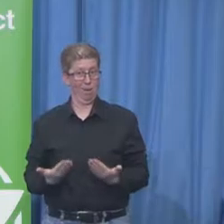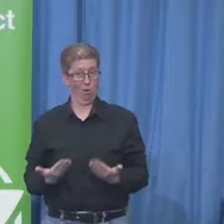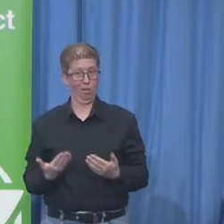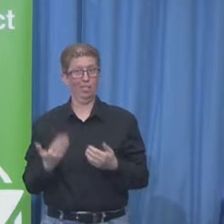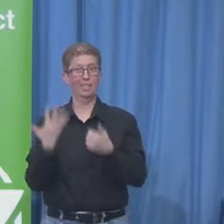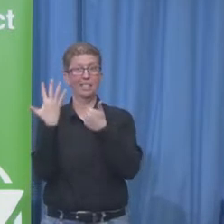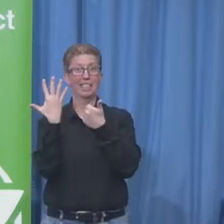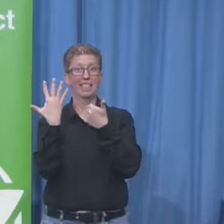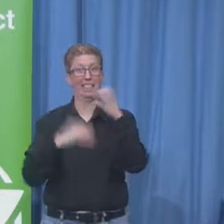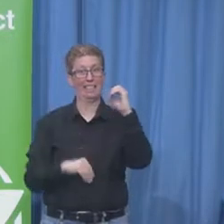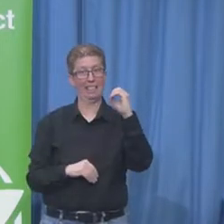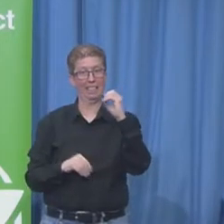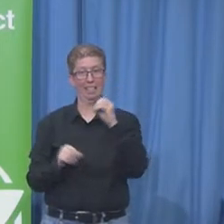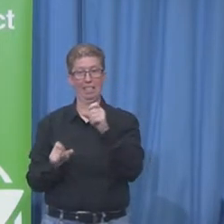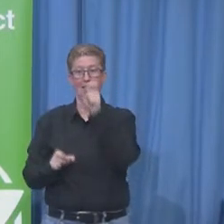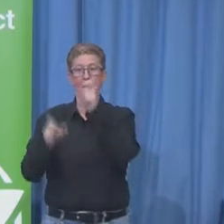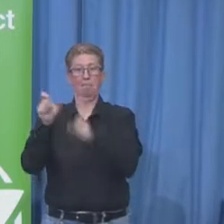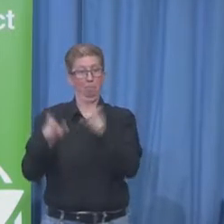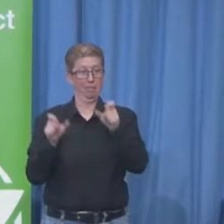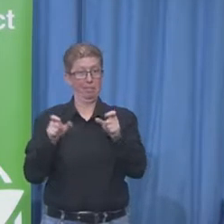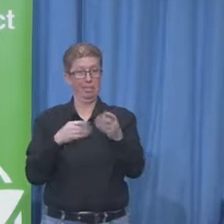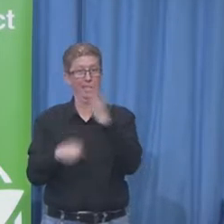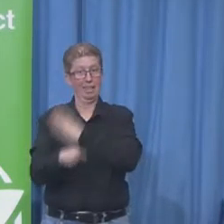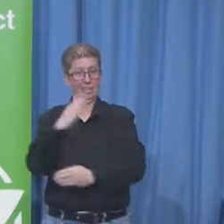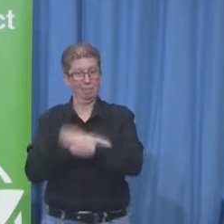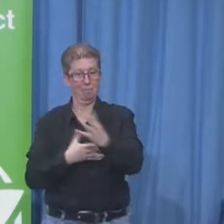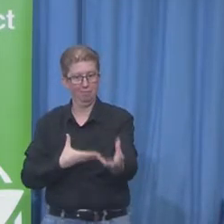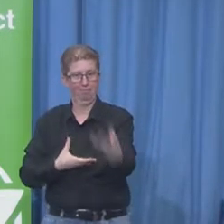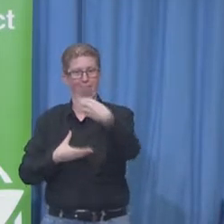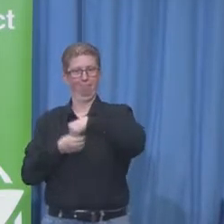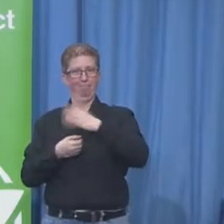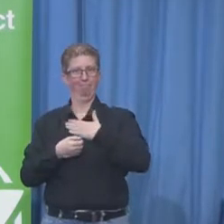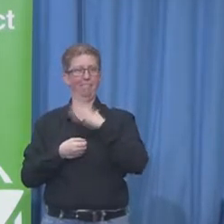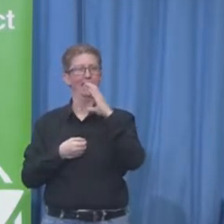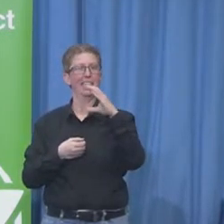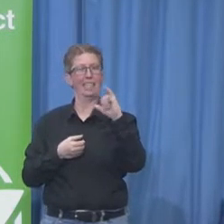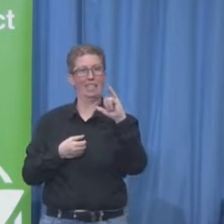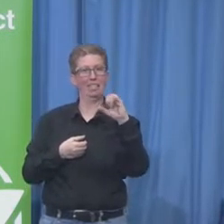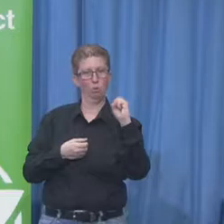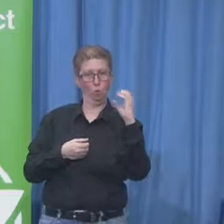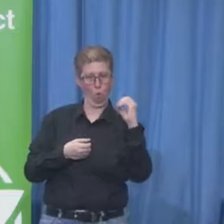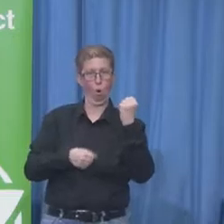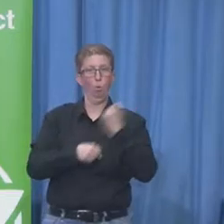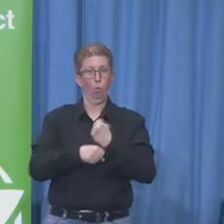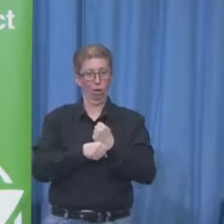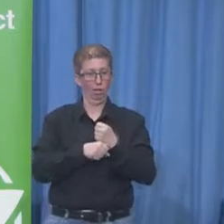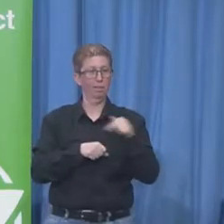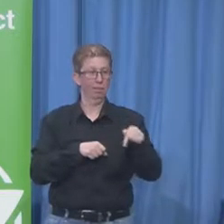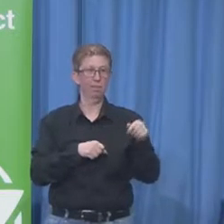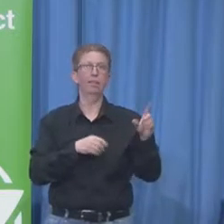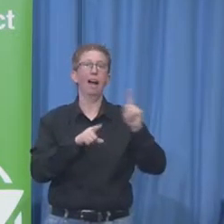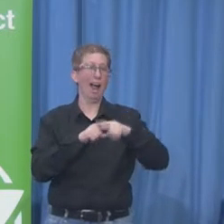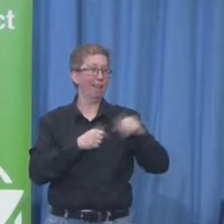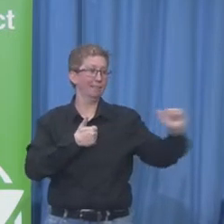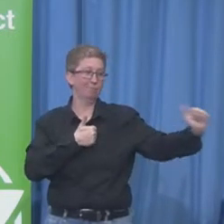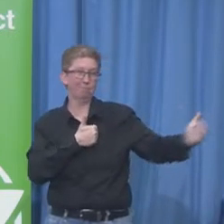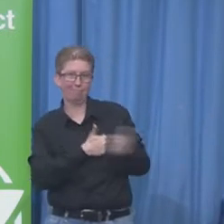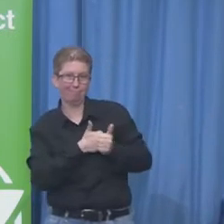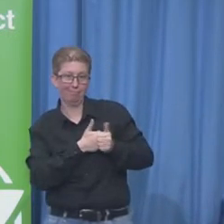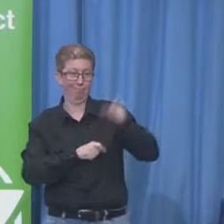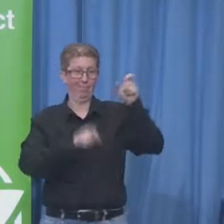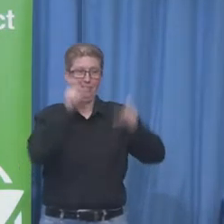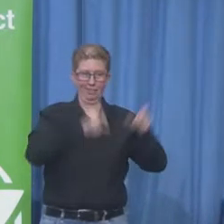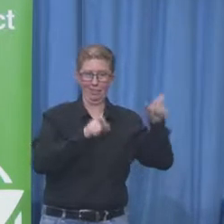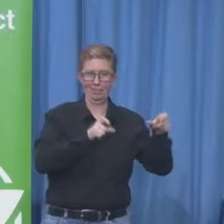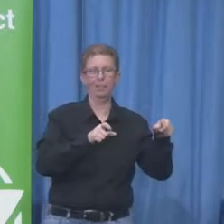don't have disabilities. I'll give you an example of the project we did in Brazil. Or excuse me, in Bangalore. But we saw this everywhere.